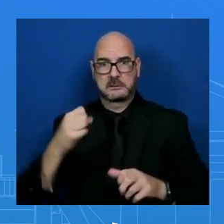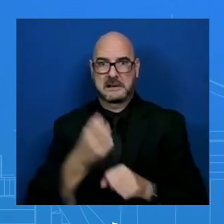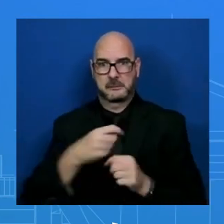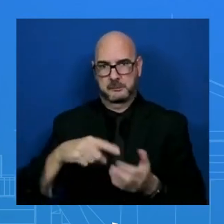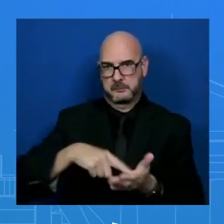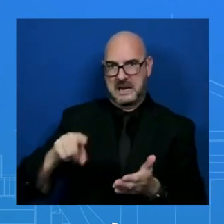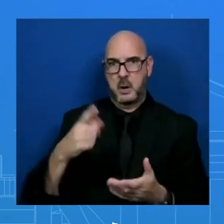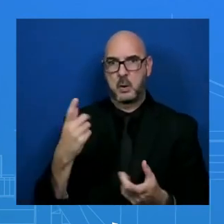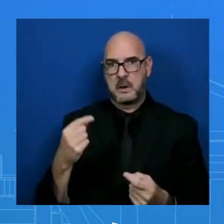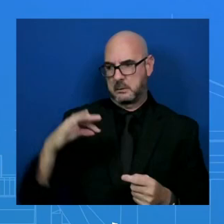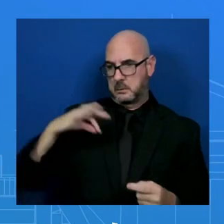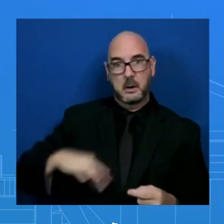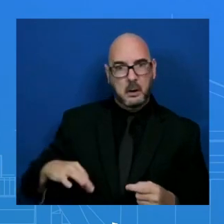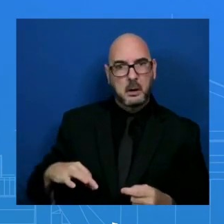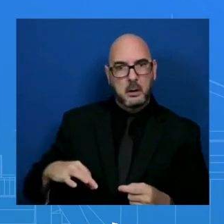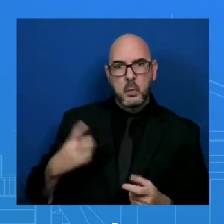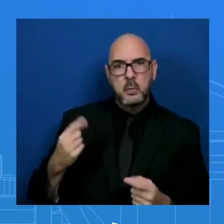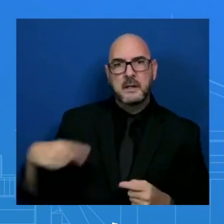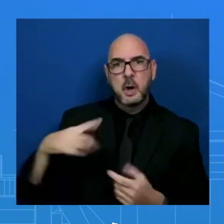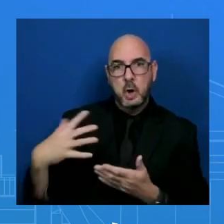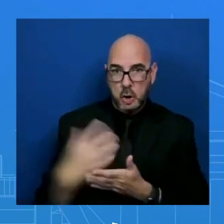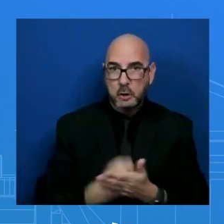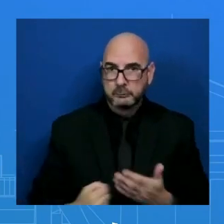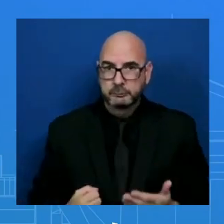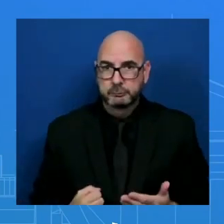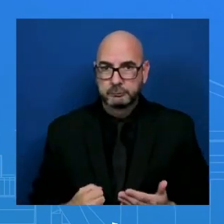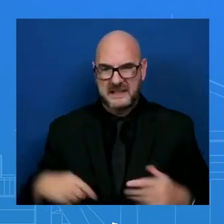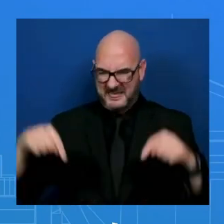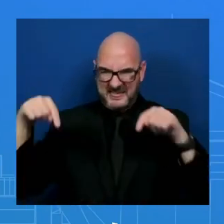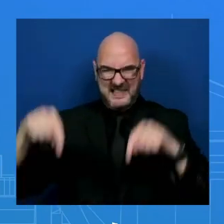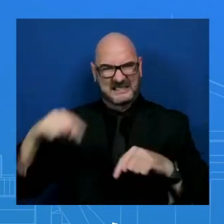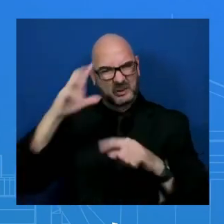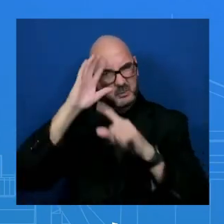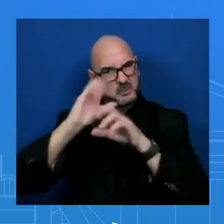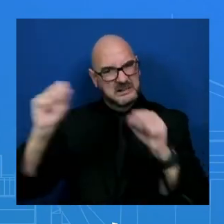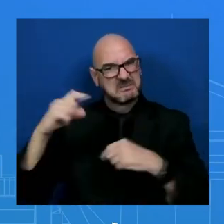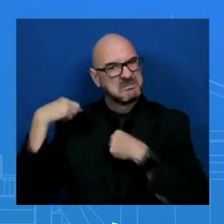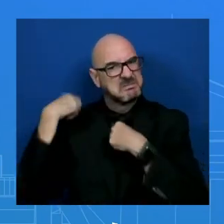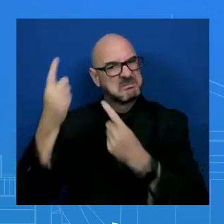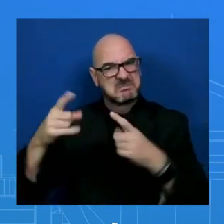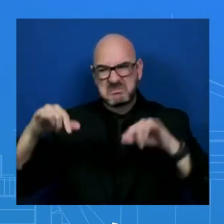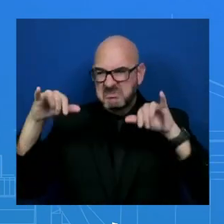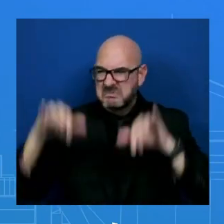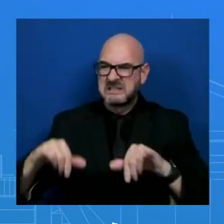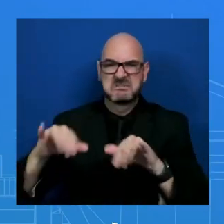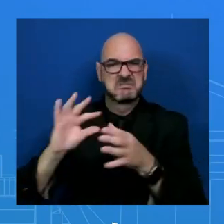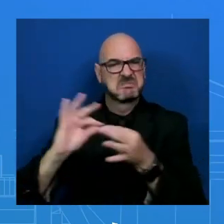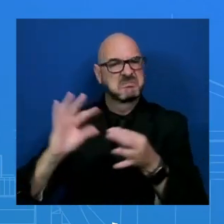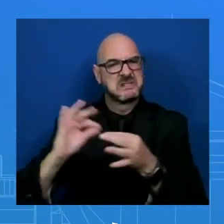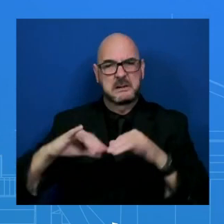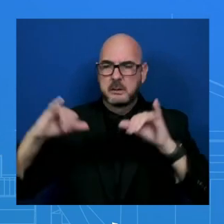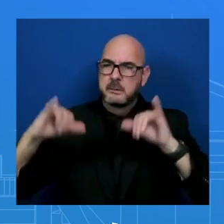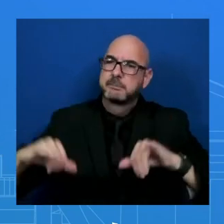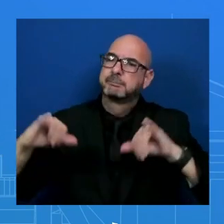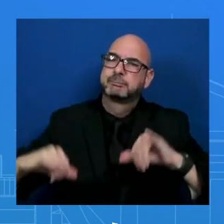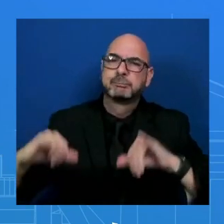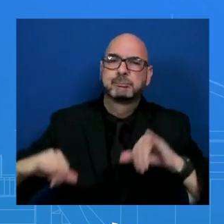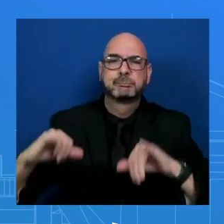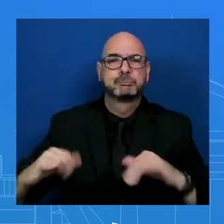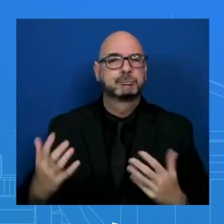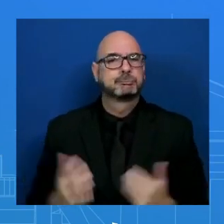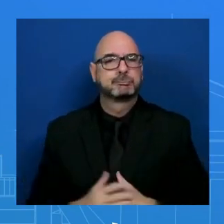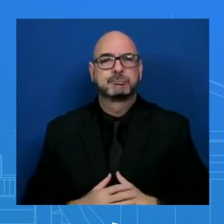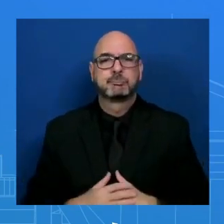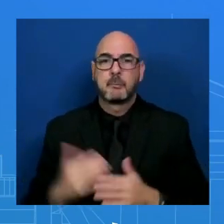This is a President that has been very consistent and has been has said that over the last two